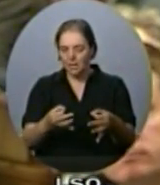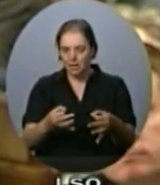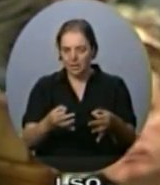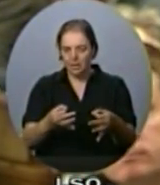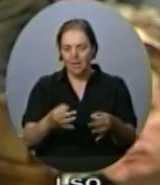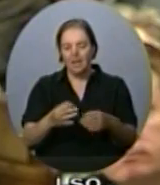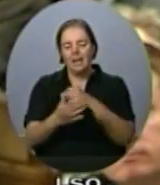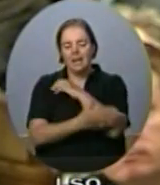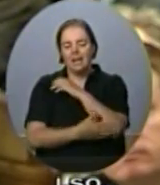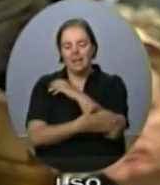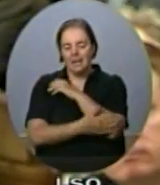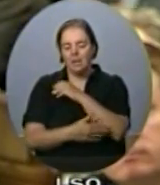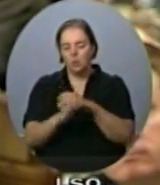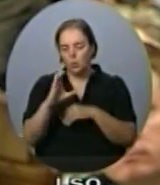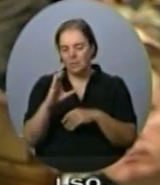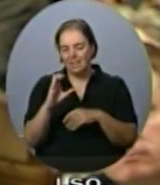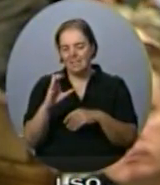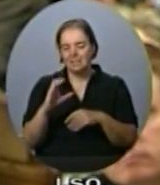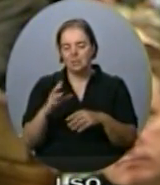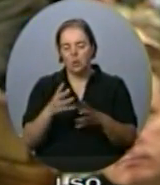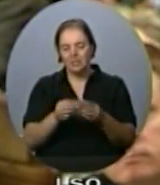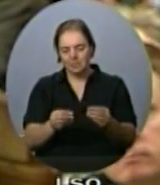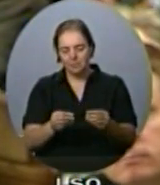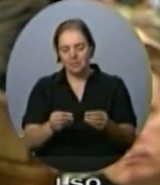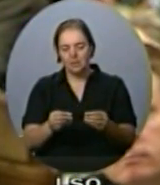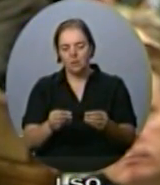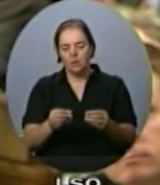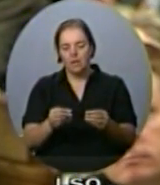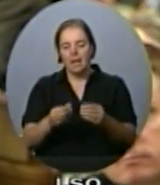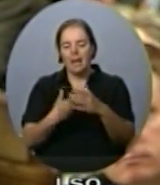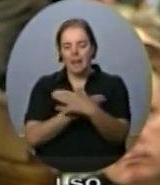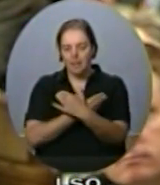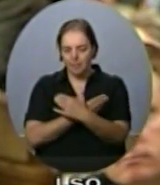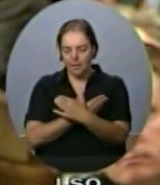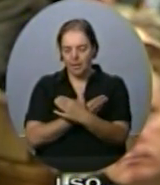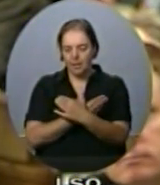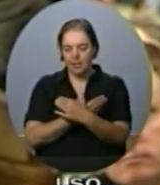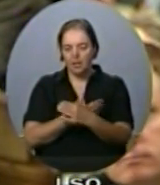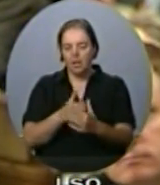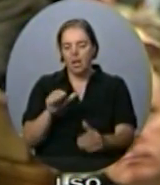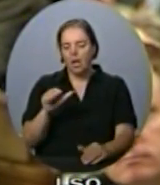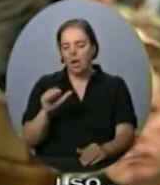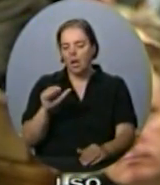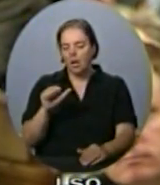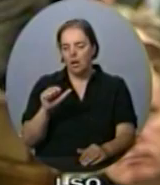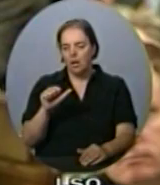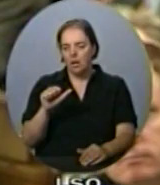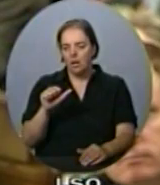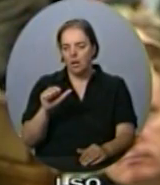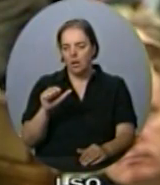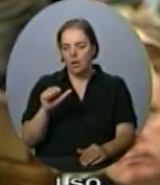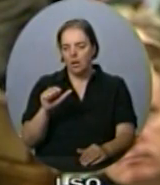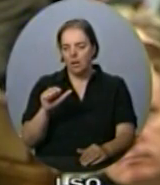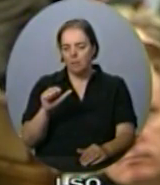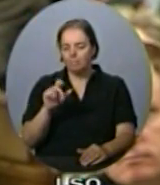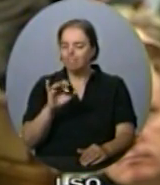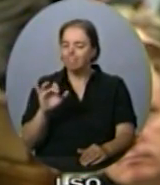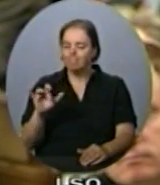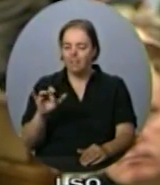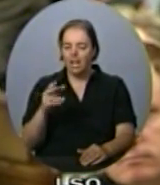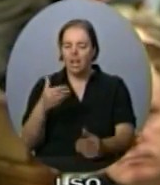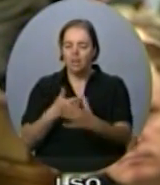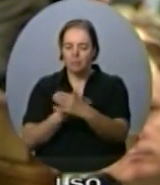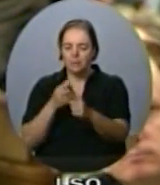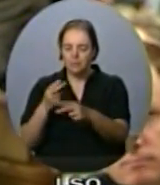be no mistake, Mr. Speaker, about this point in history. The Government of Canada certainly asks that all people be sensitive to